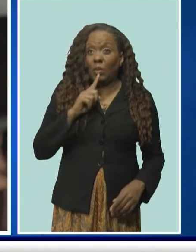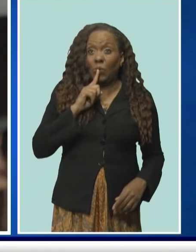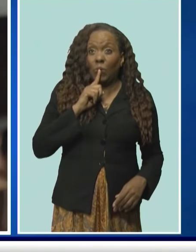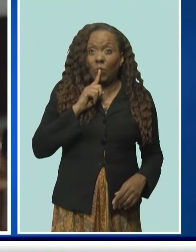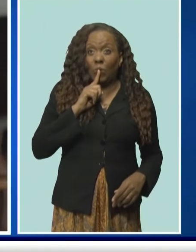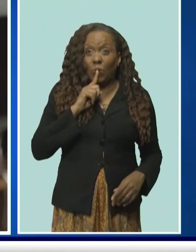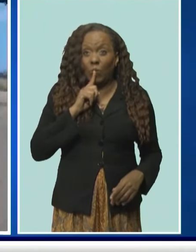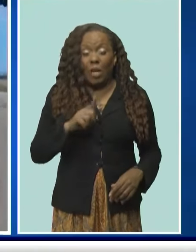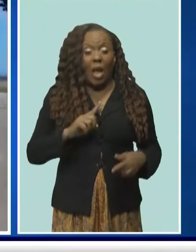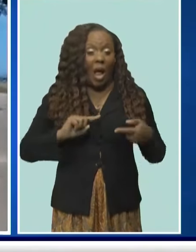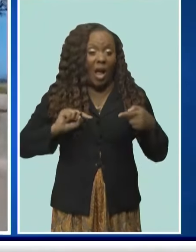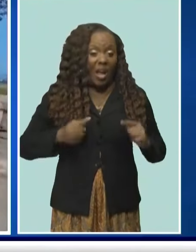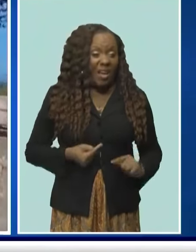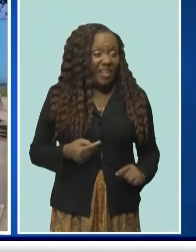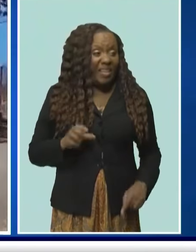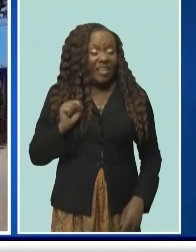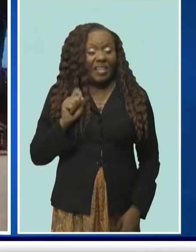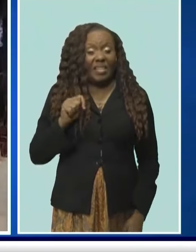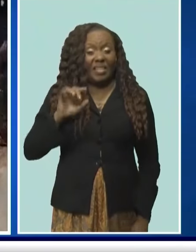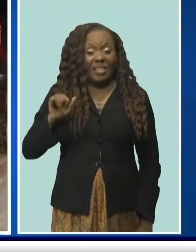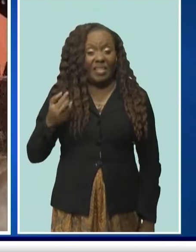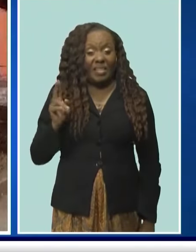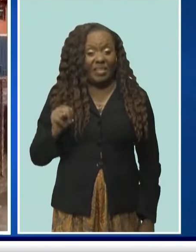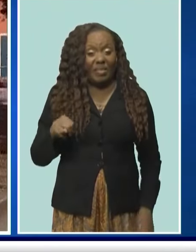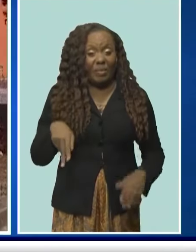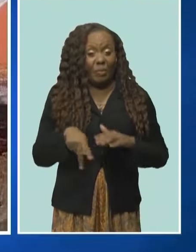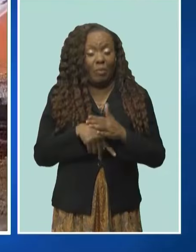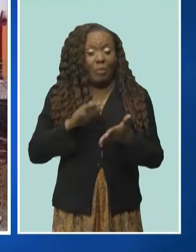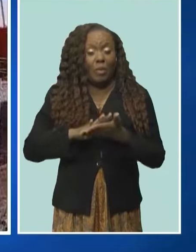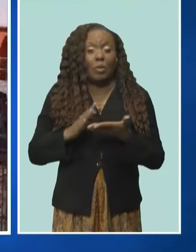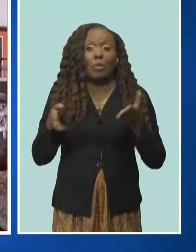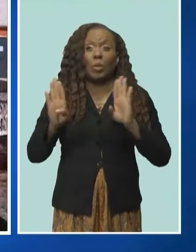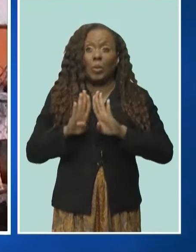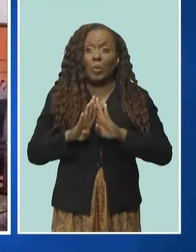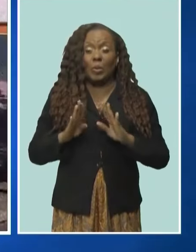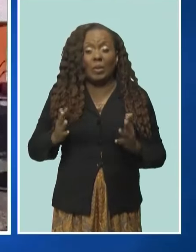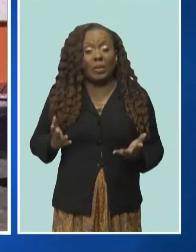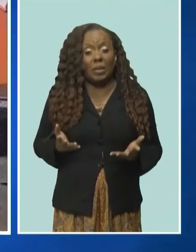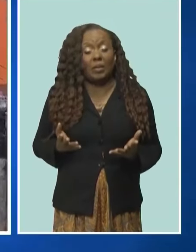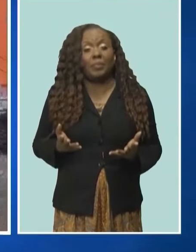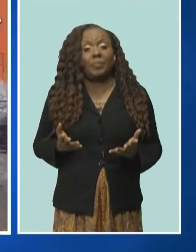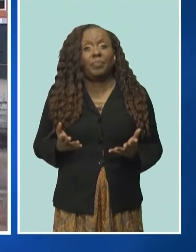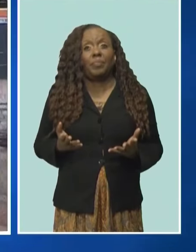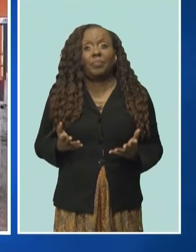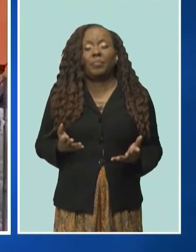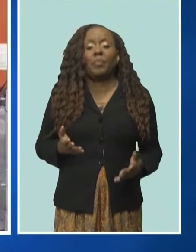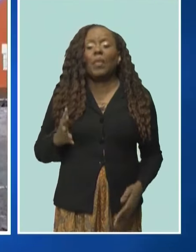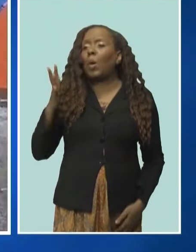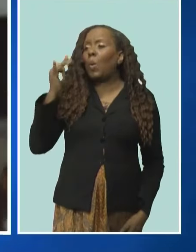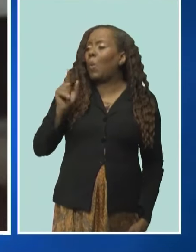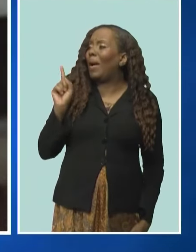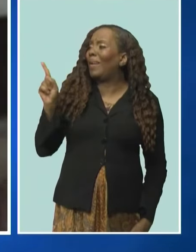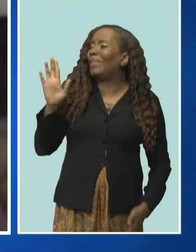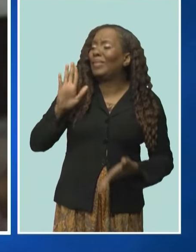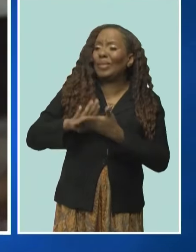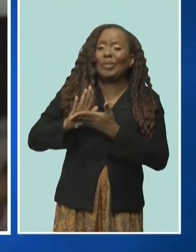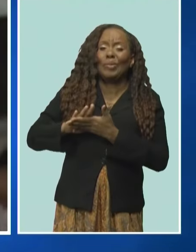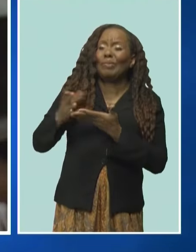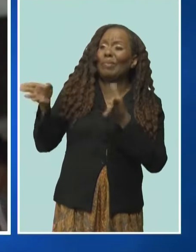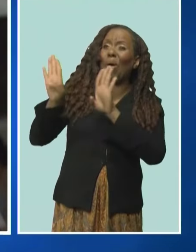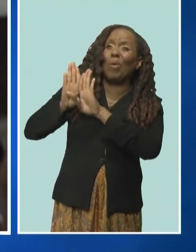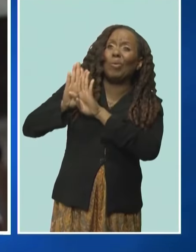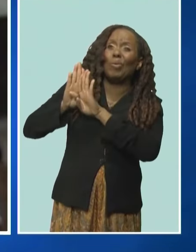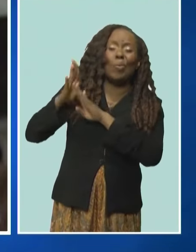says it hurts to see St. John's primary closed. I would like to know why St. John's school has to be